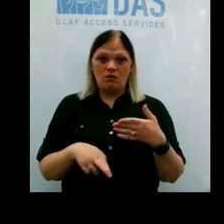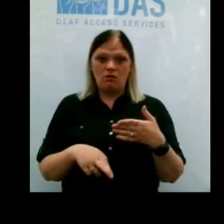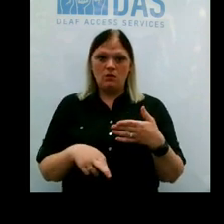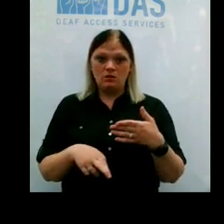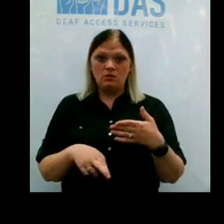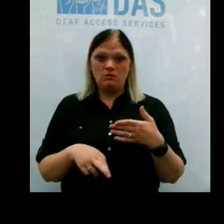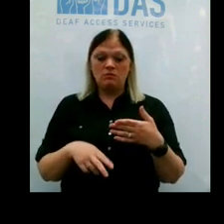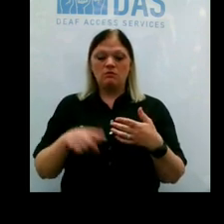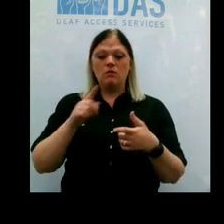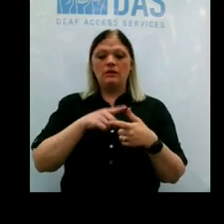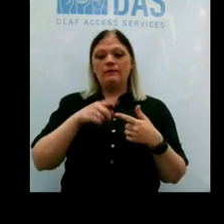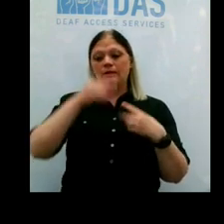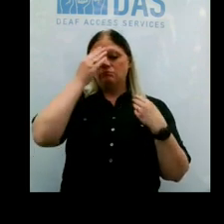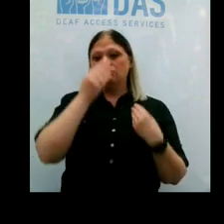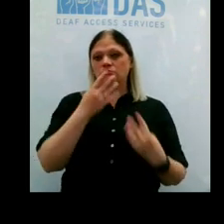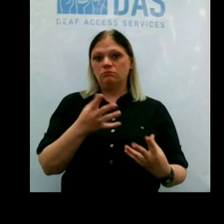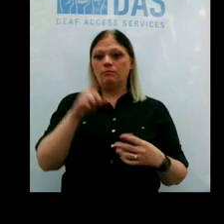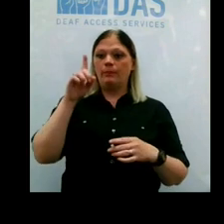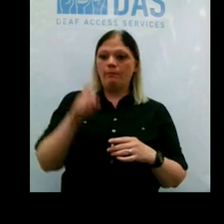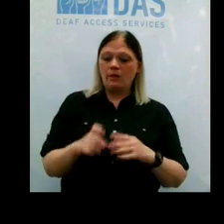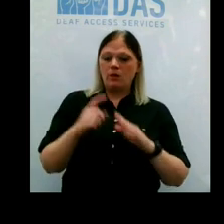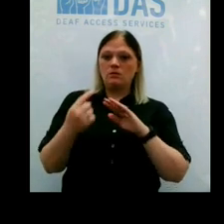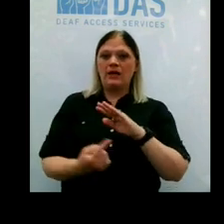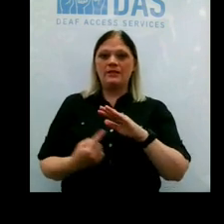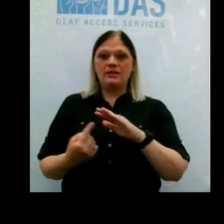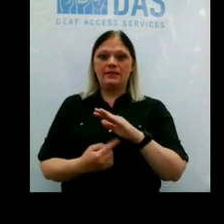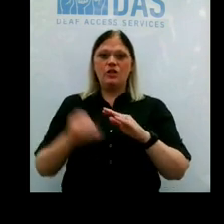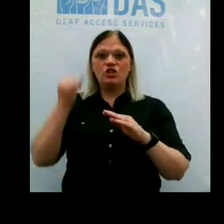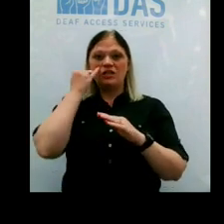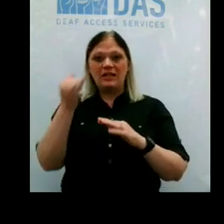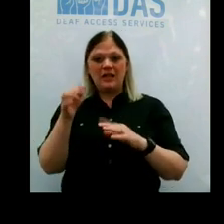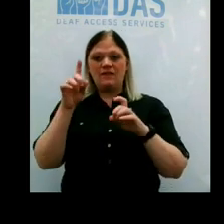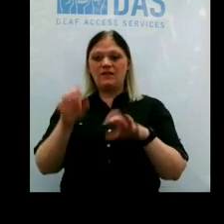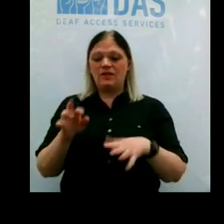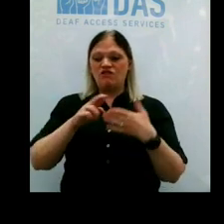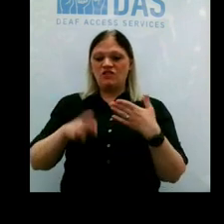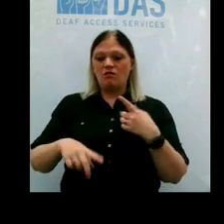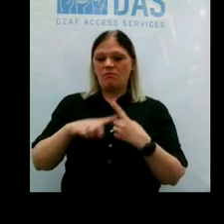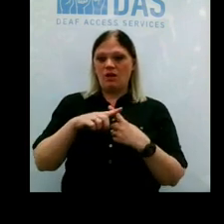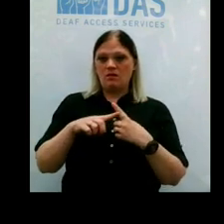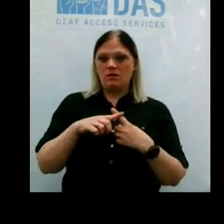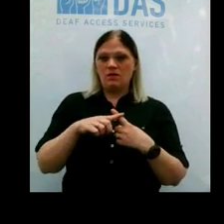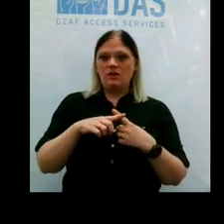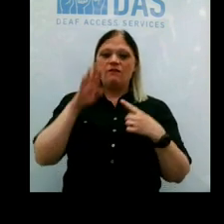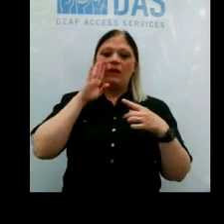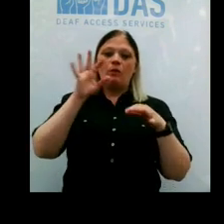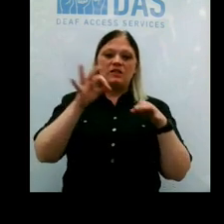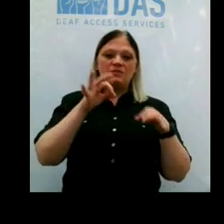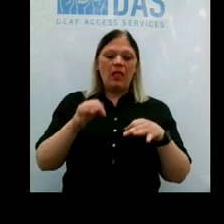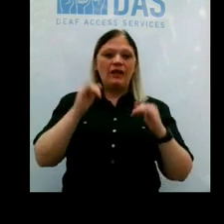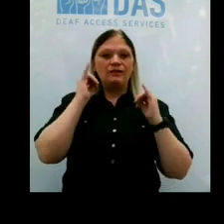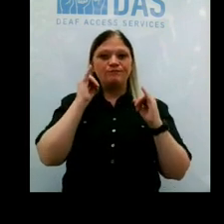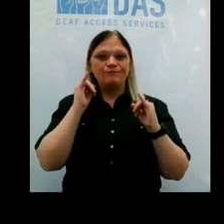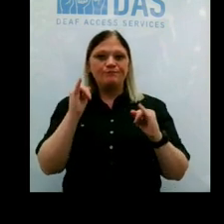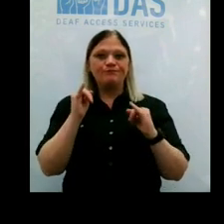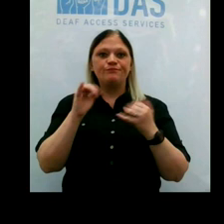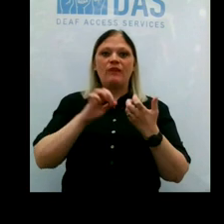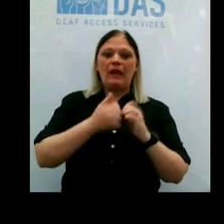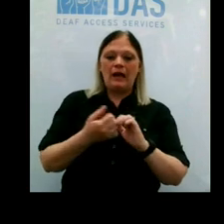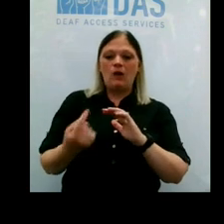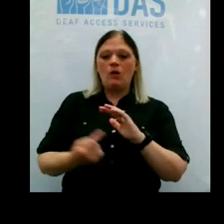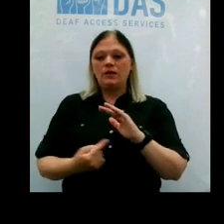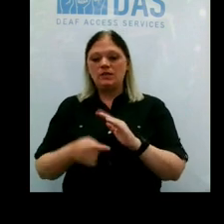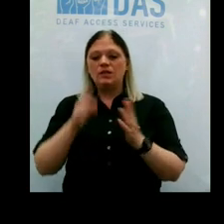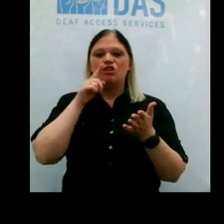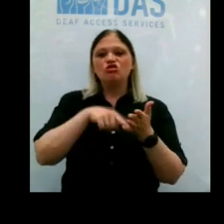notifying you that you have to be in isolation if your test result is positive, give you instructions. What you need to do to be in isolation is